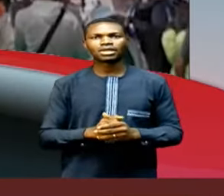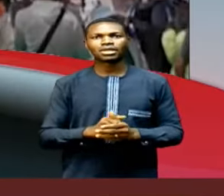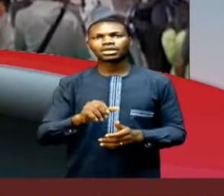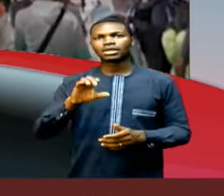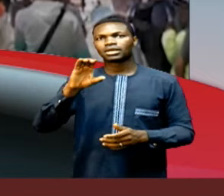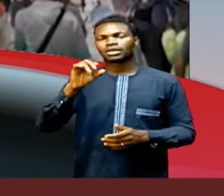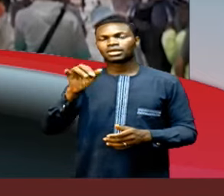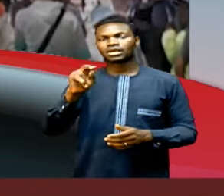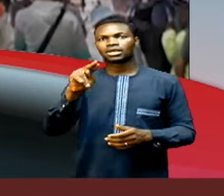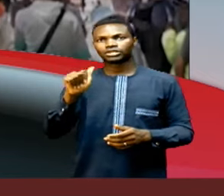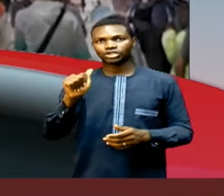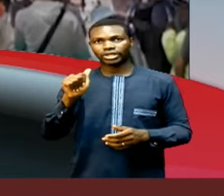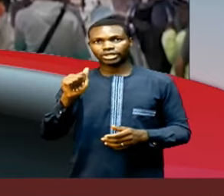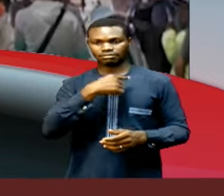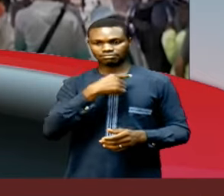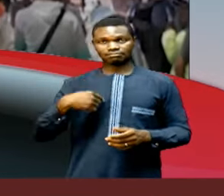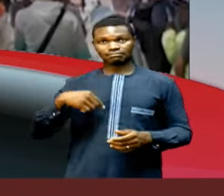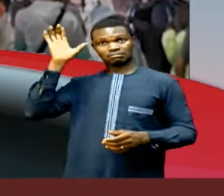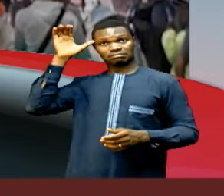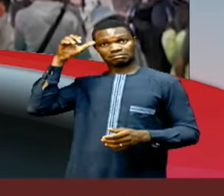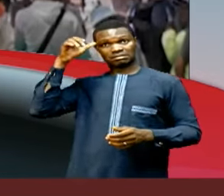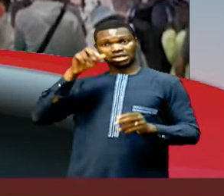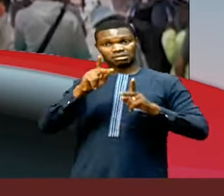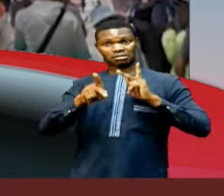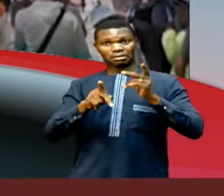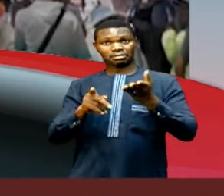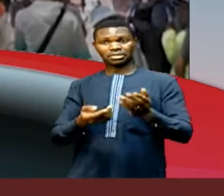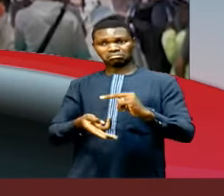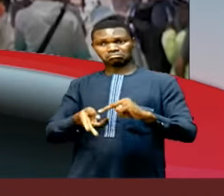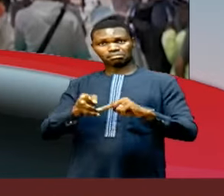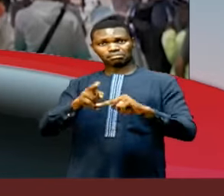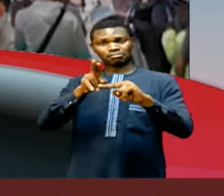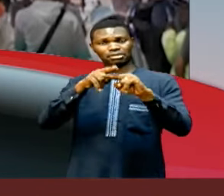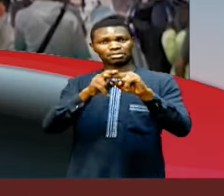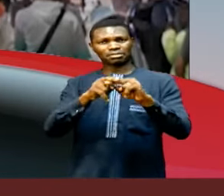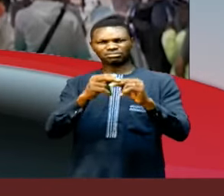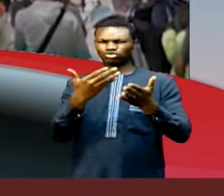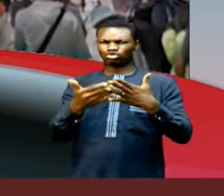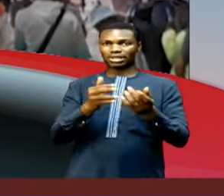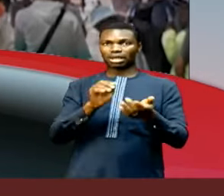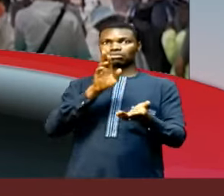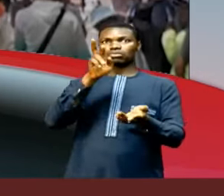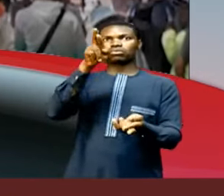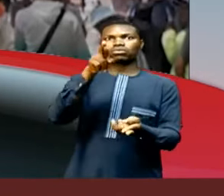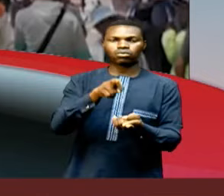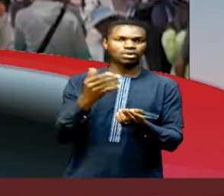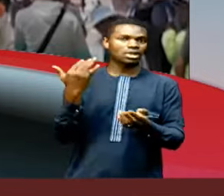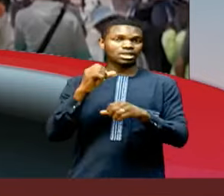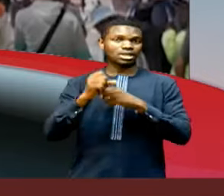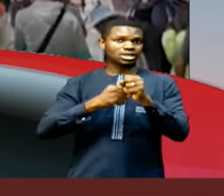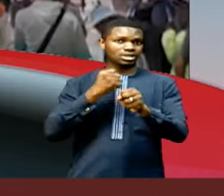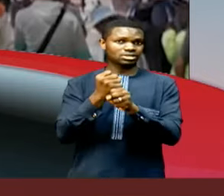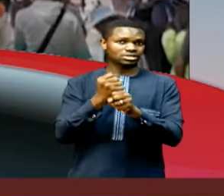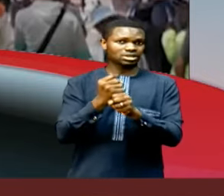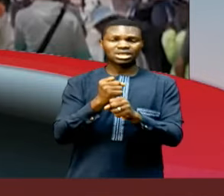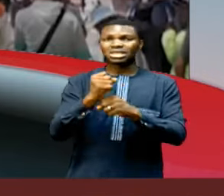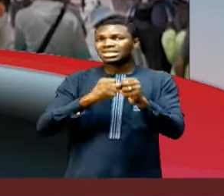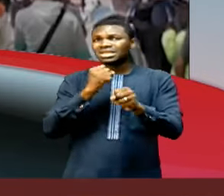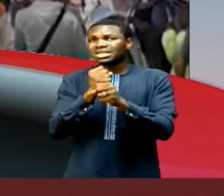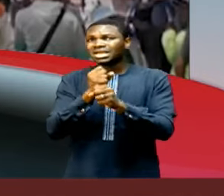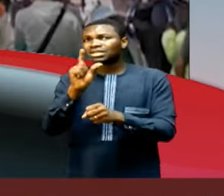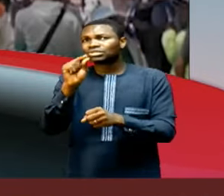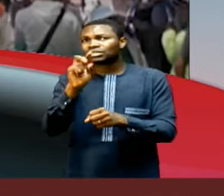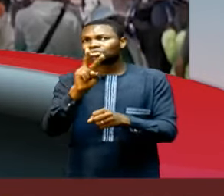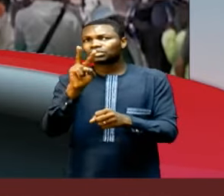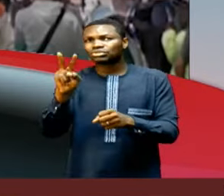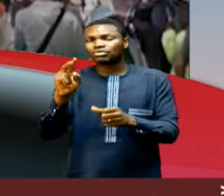registered a fall last year for the second consecutive year. The country's population started shrinking in 2022 for